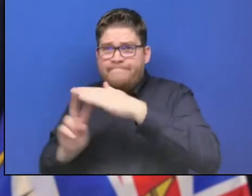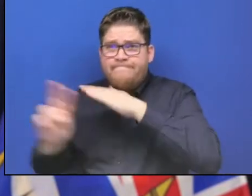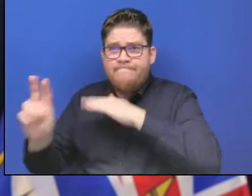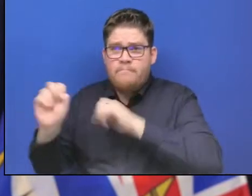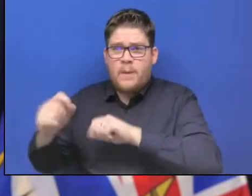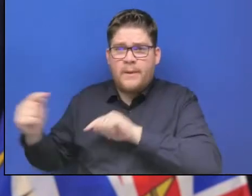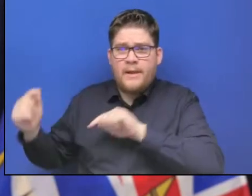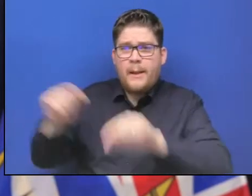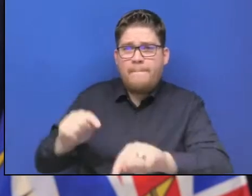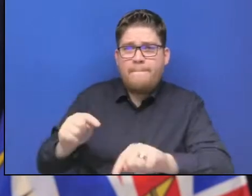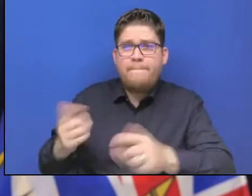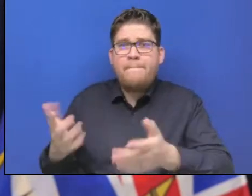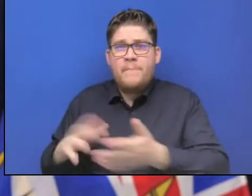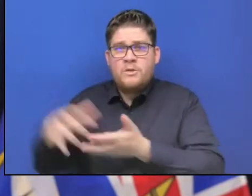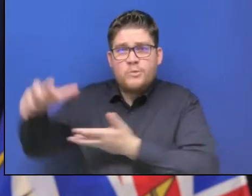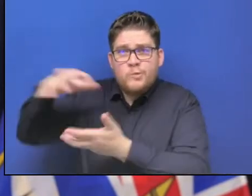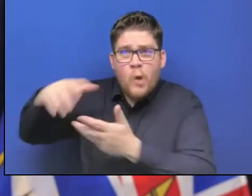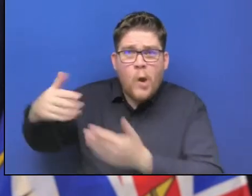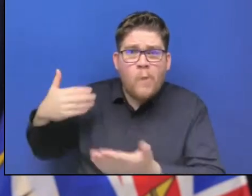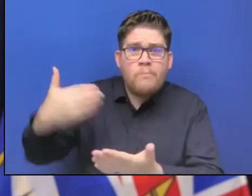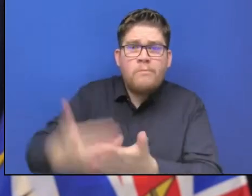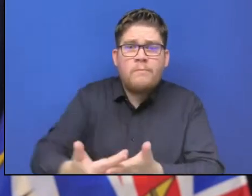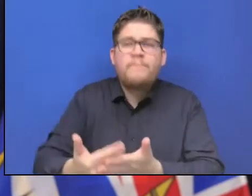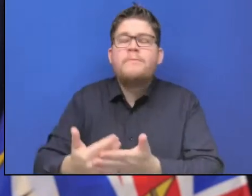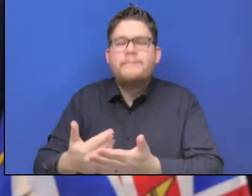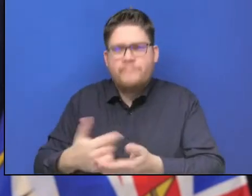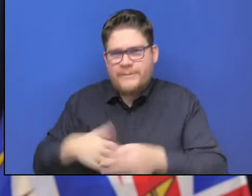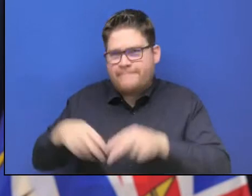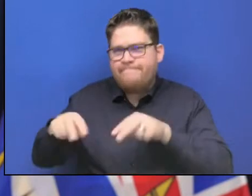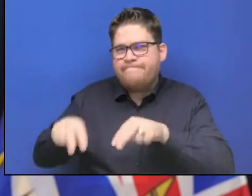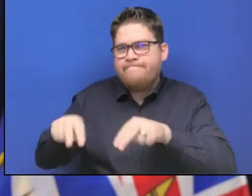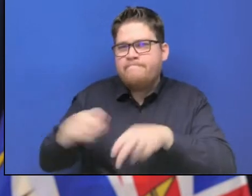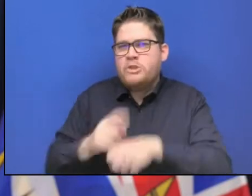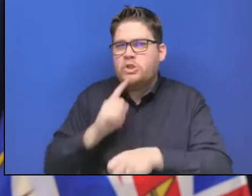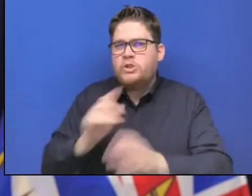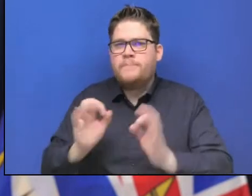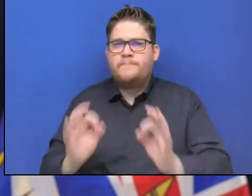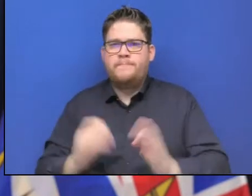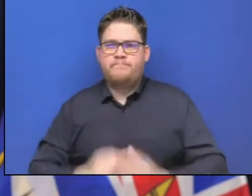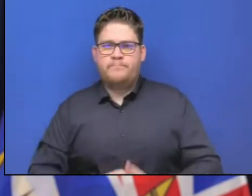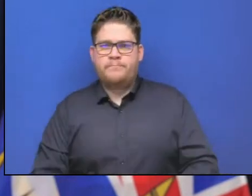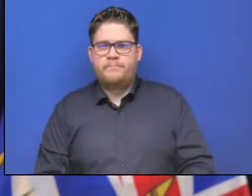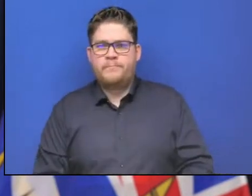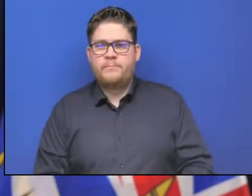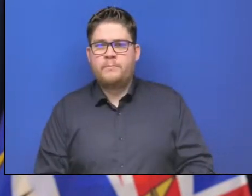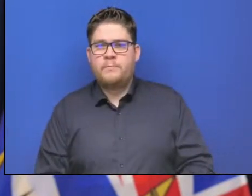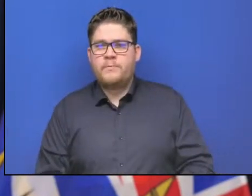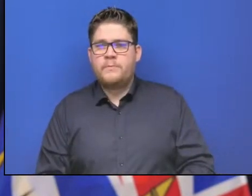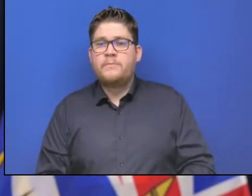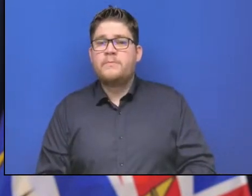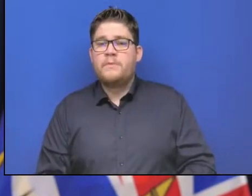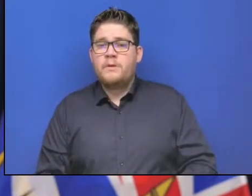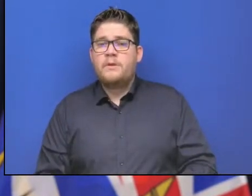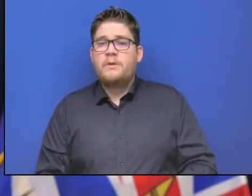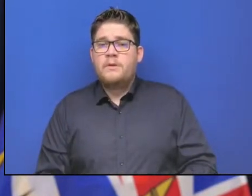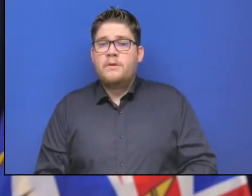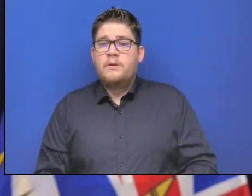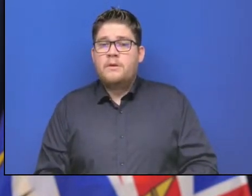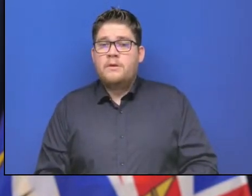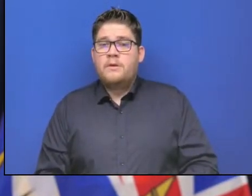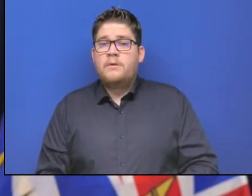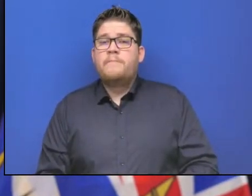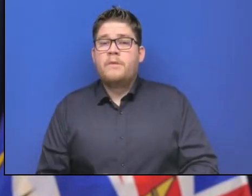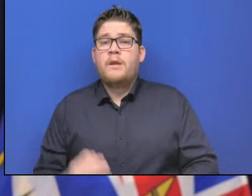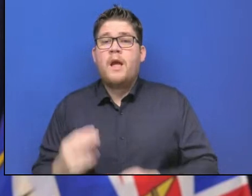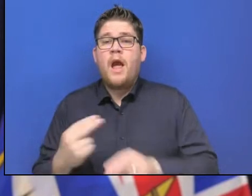We hope and expect that Highway 1 will be able to remain open but we will be constantly monitoring